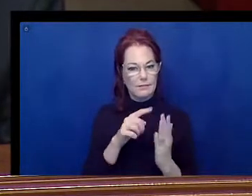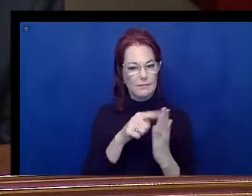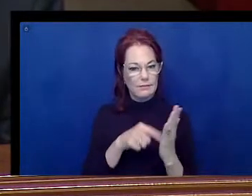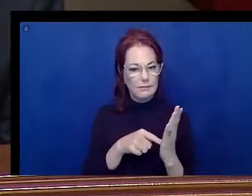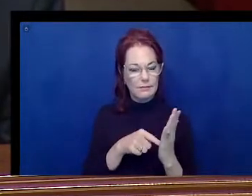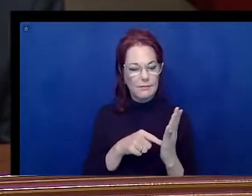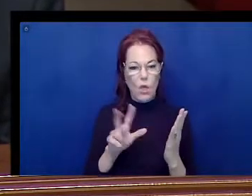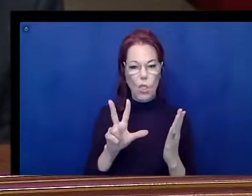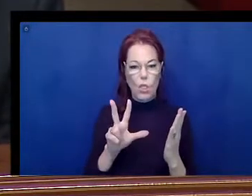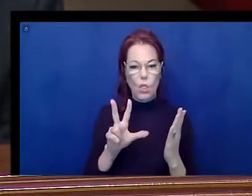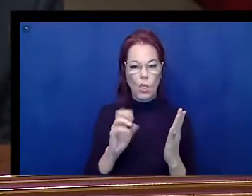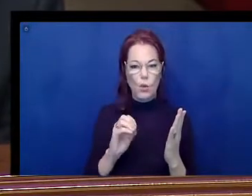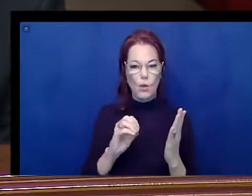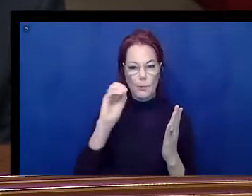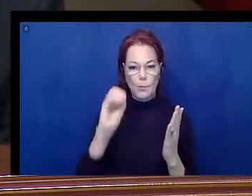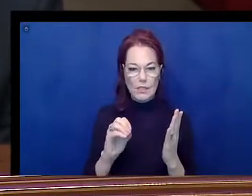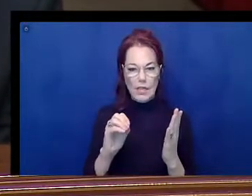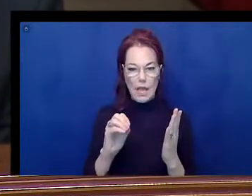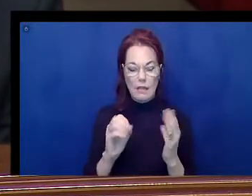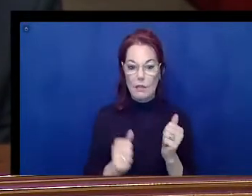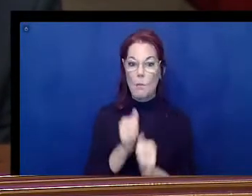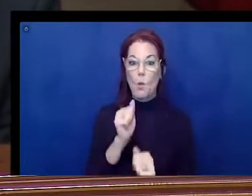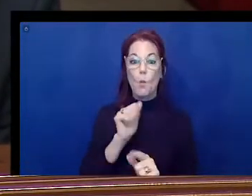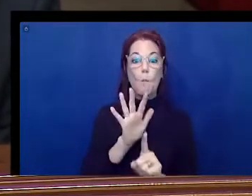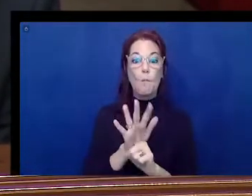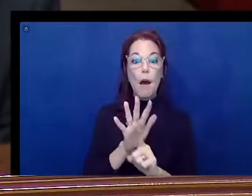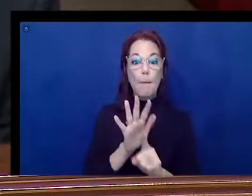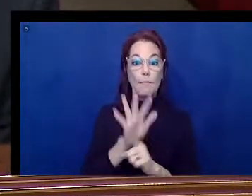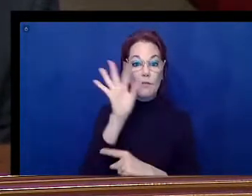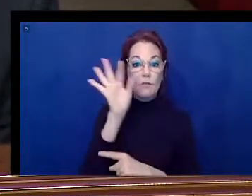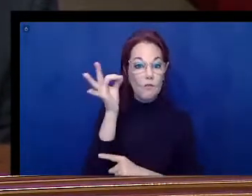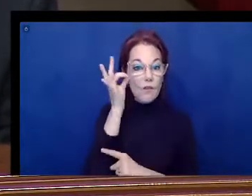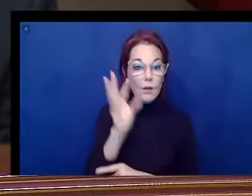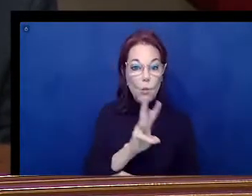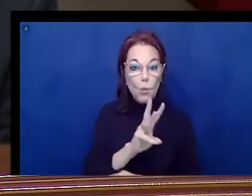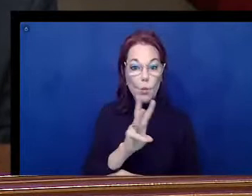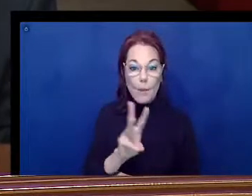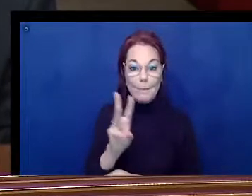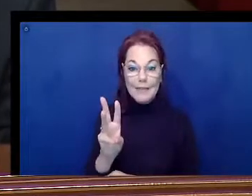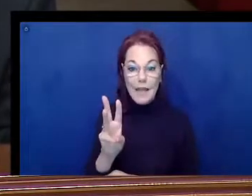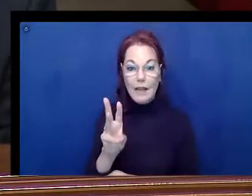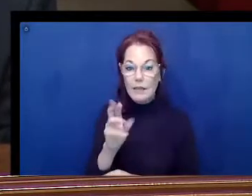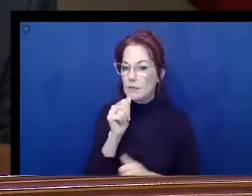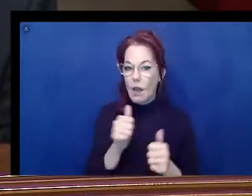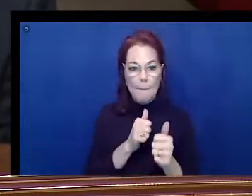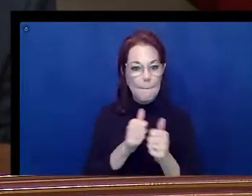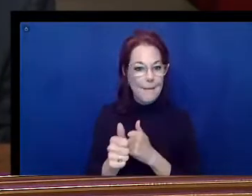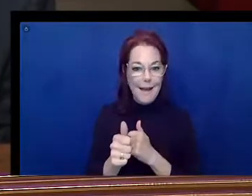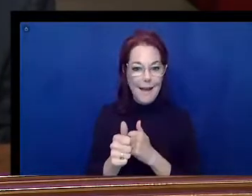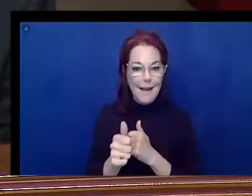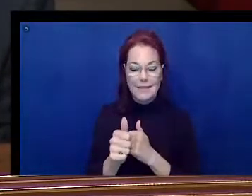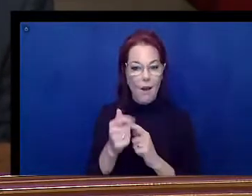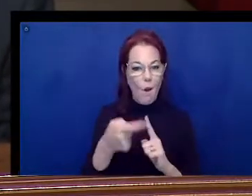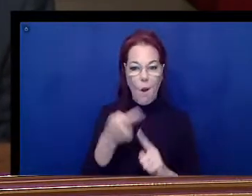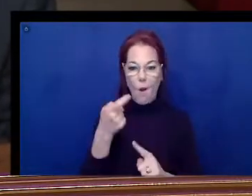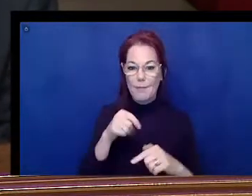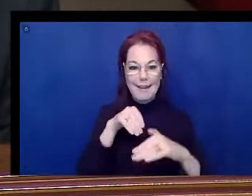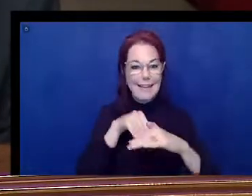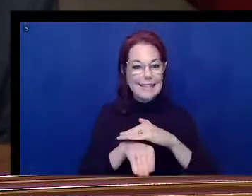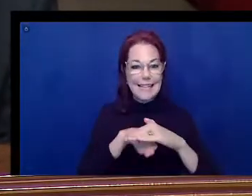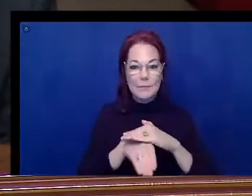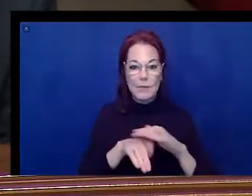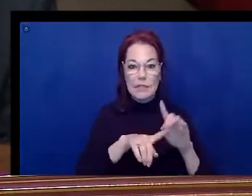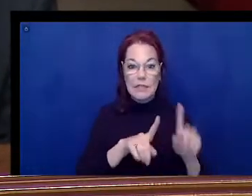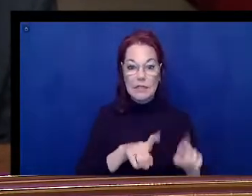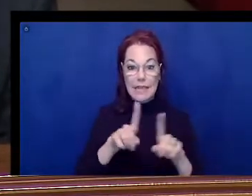% of the most popular federal websites did not pass an automated accessibility test for their